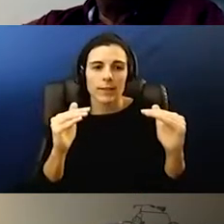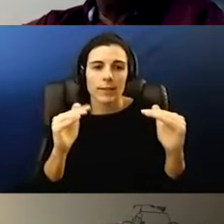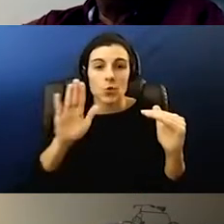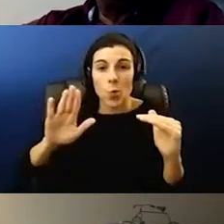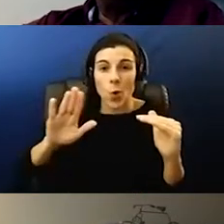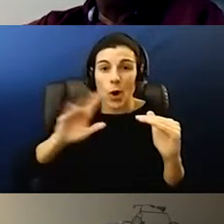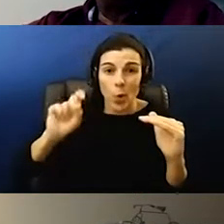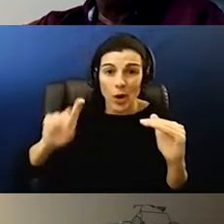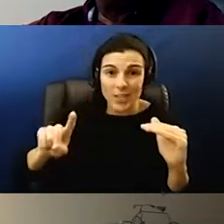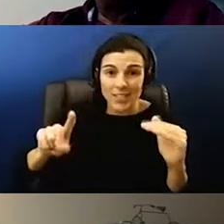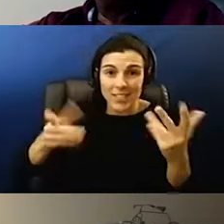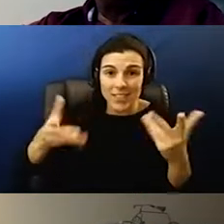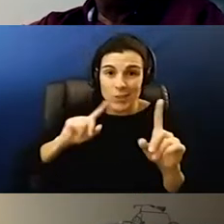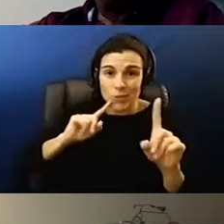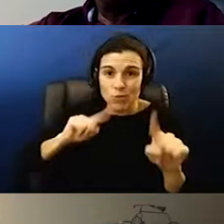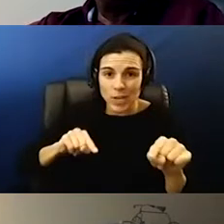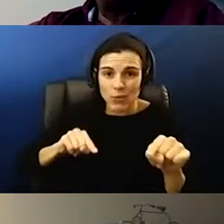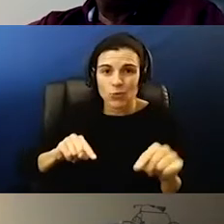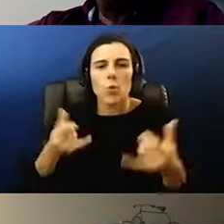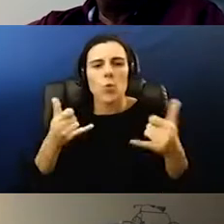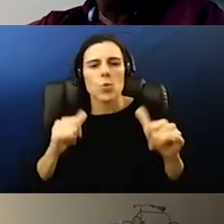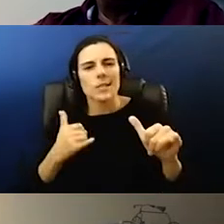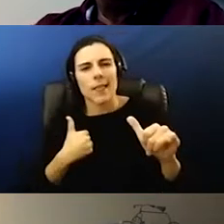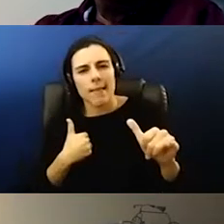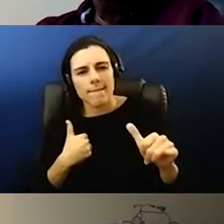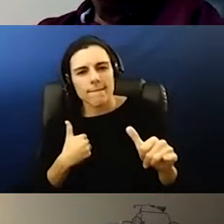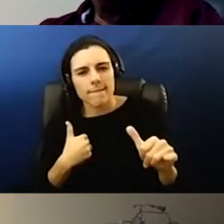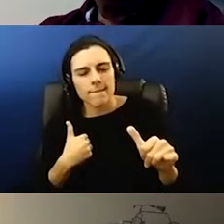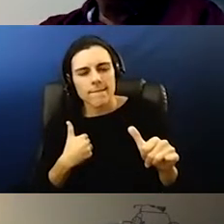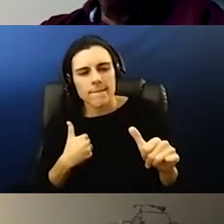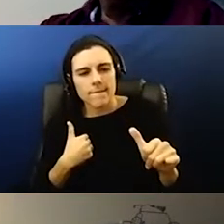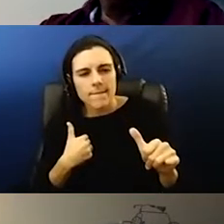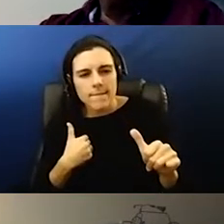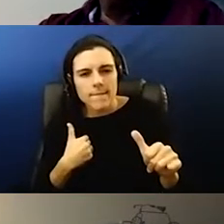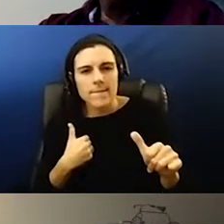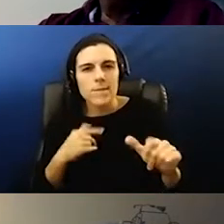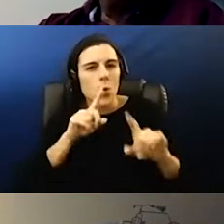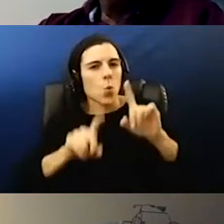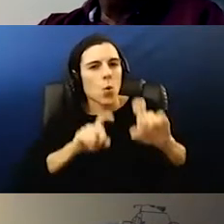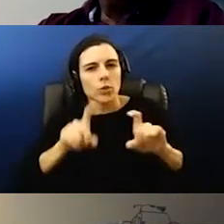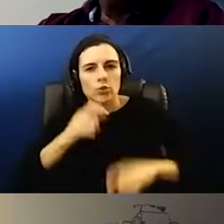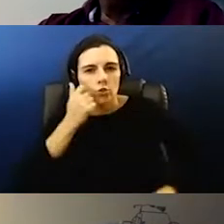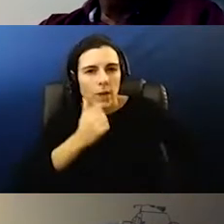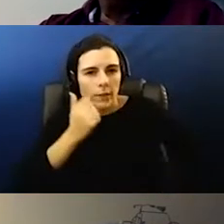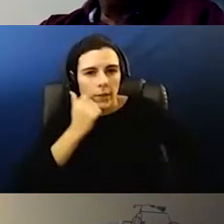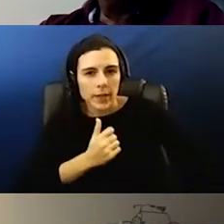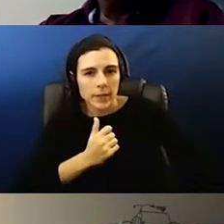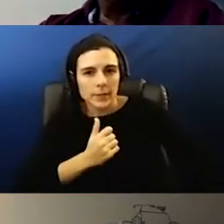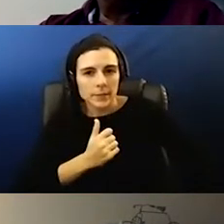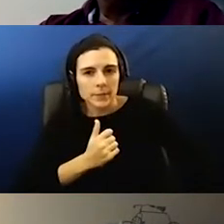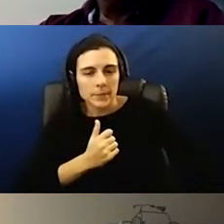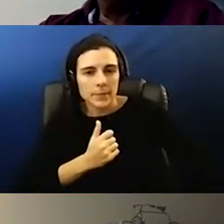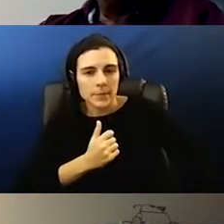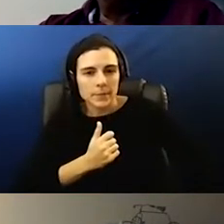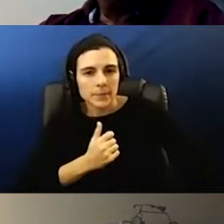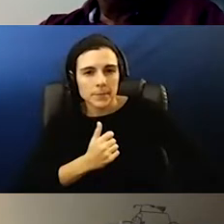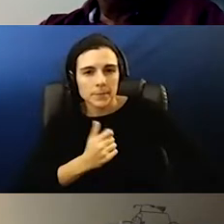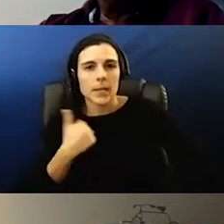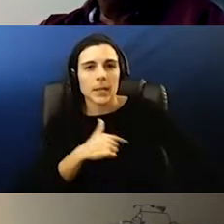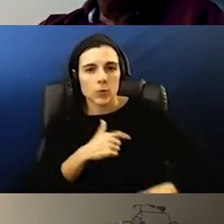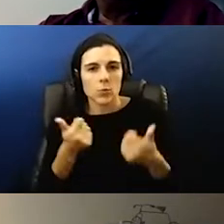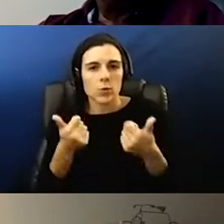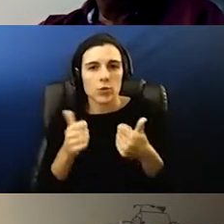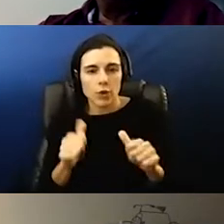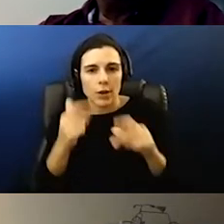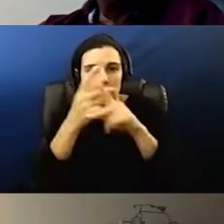uh but we still have questions every day as you navigate i think